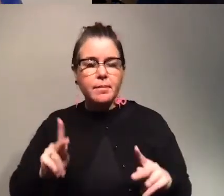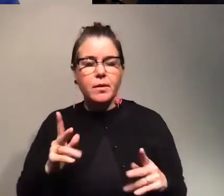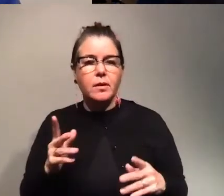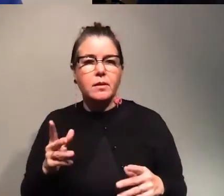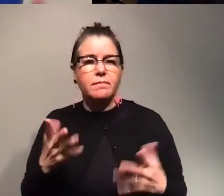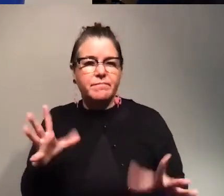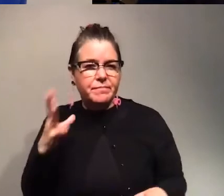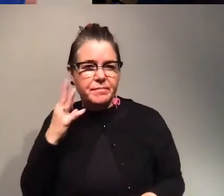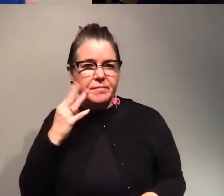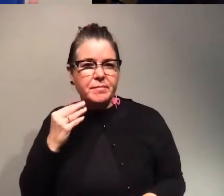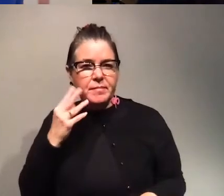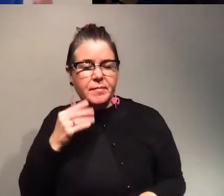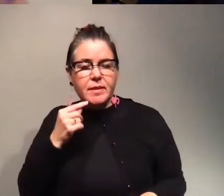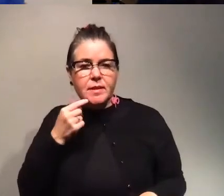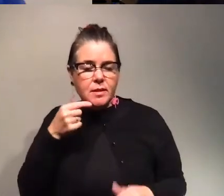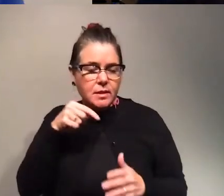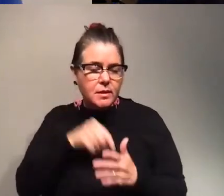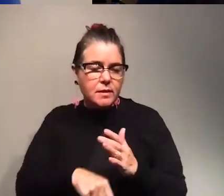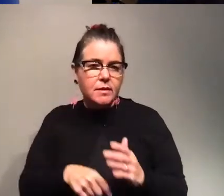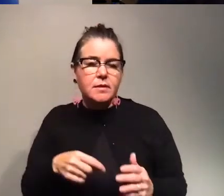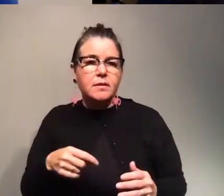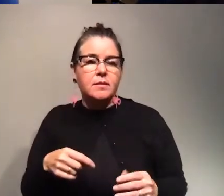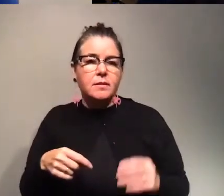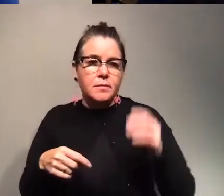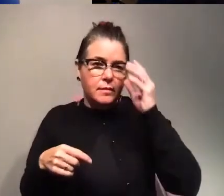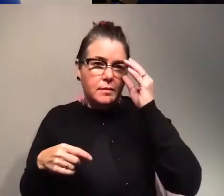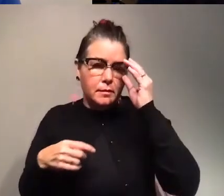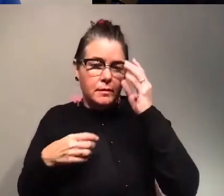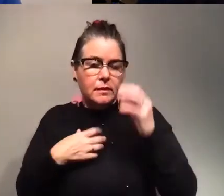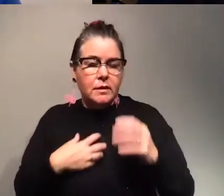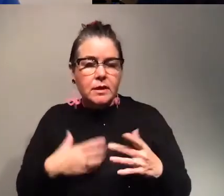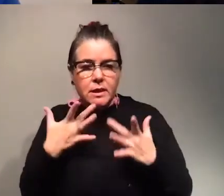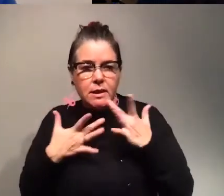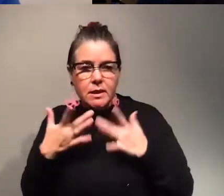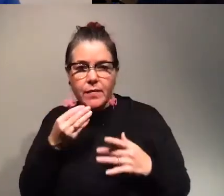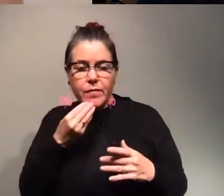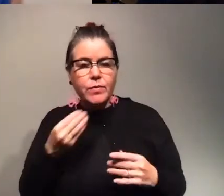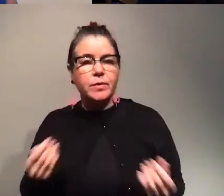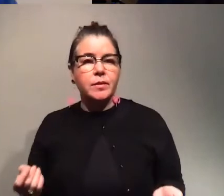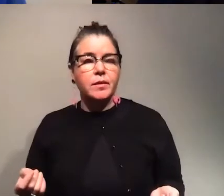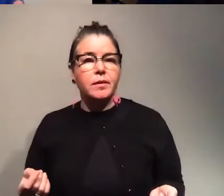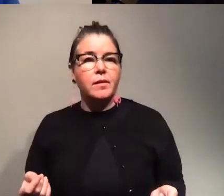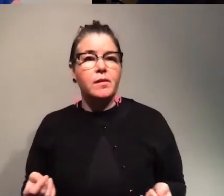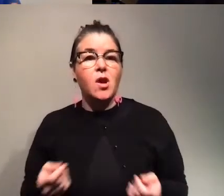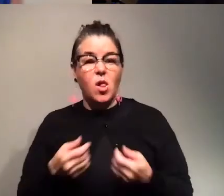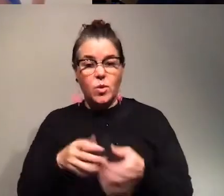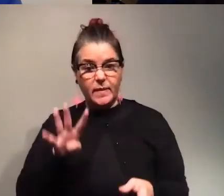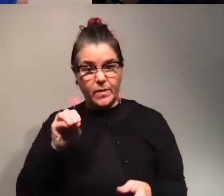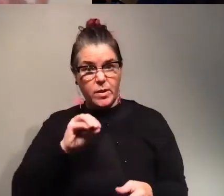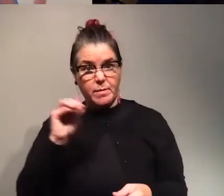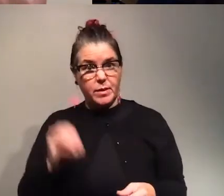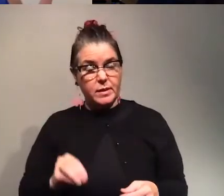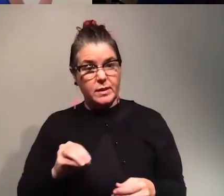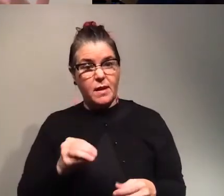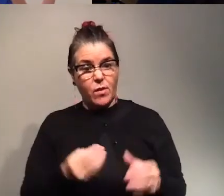uh extreme to moderate food insecurity losing 40 percent of those